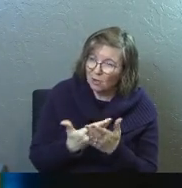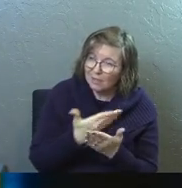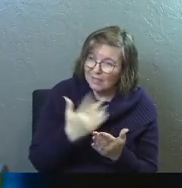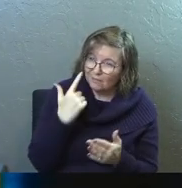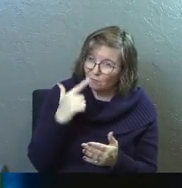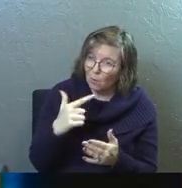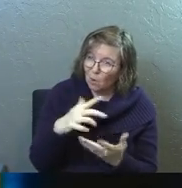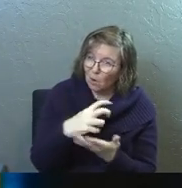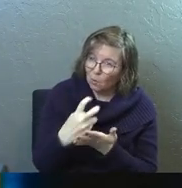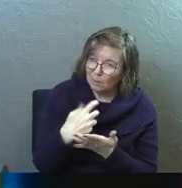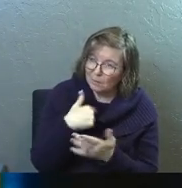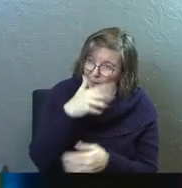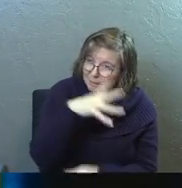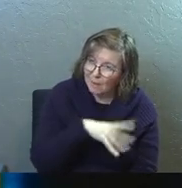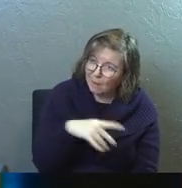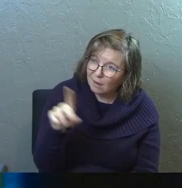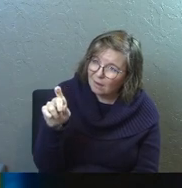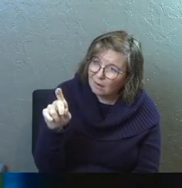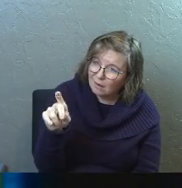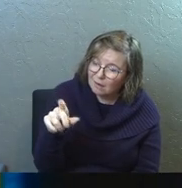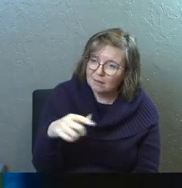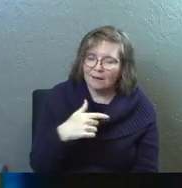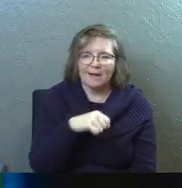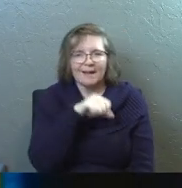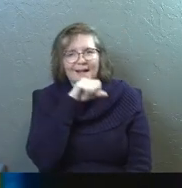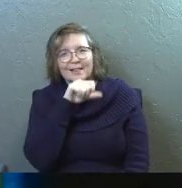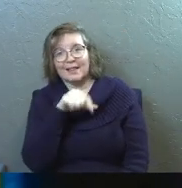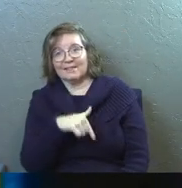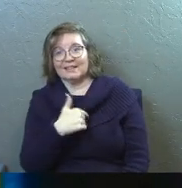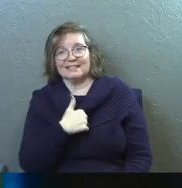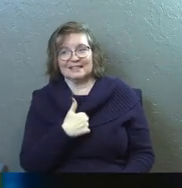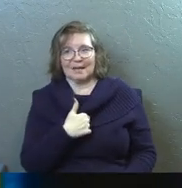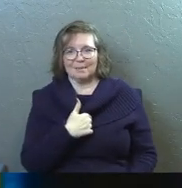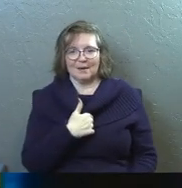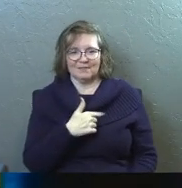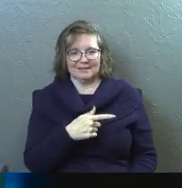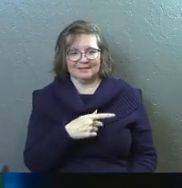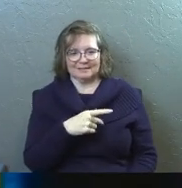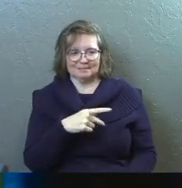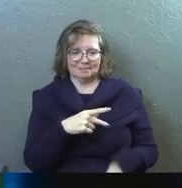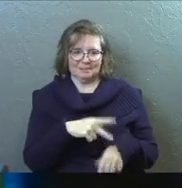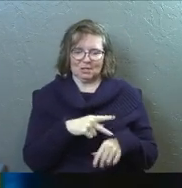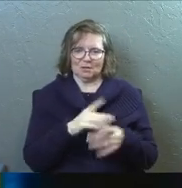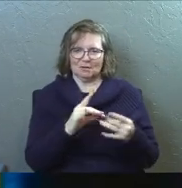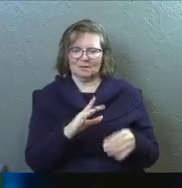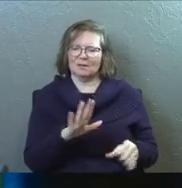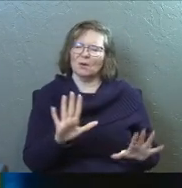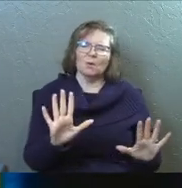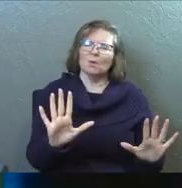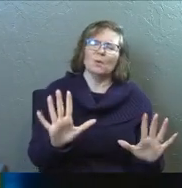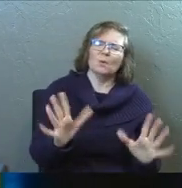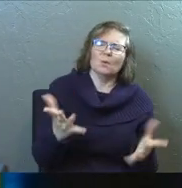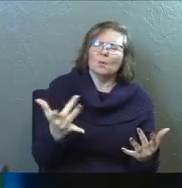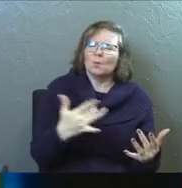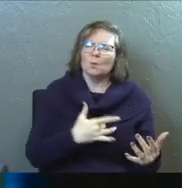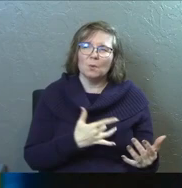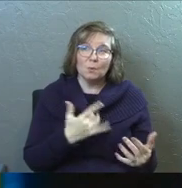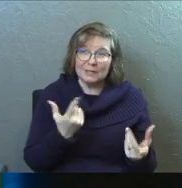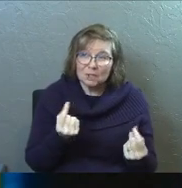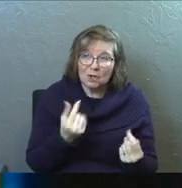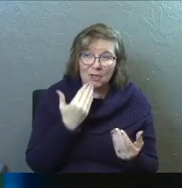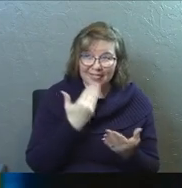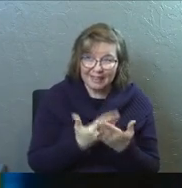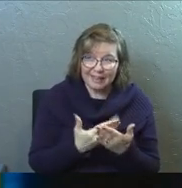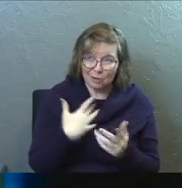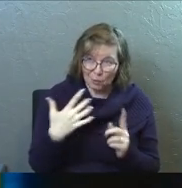deed for a crippled man? Question mark. And I love just like some of the sass of Peter again. He's like, why are here? What's going on? Because we did a